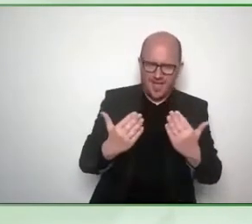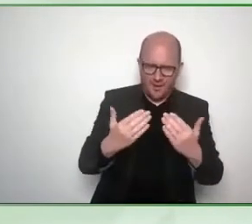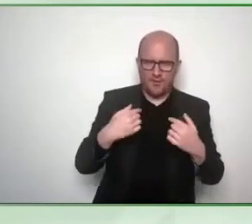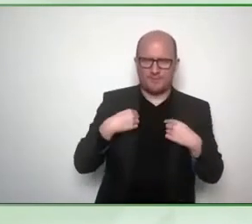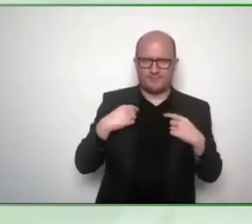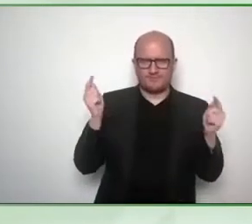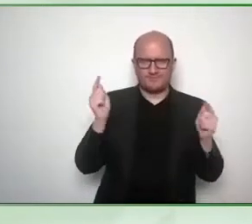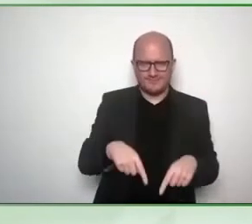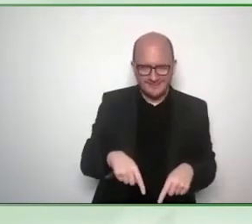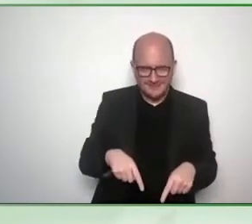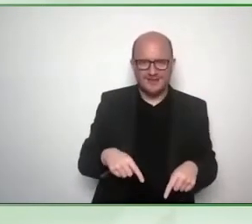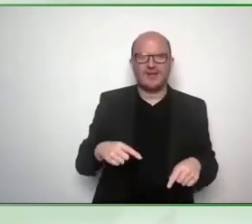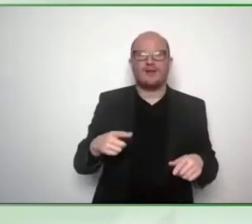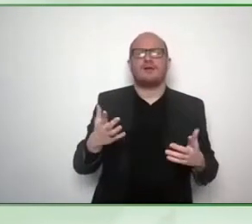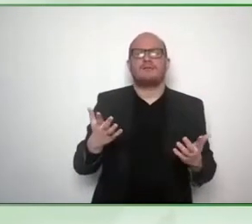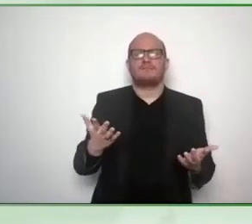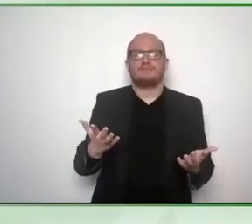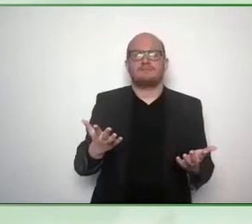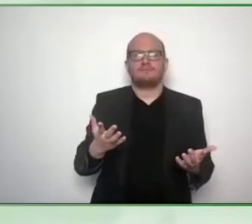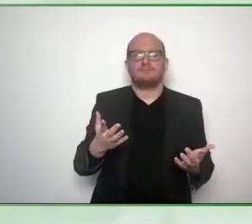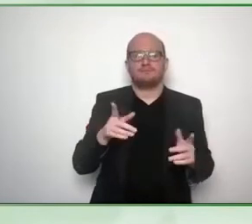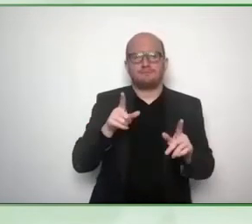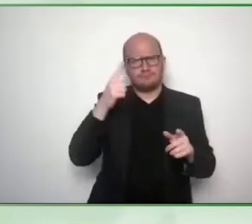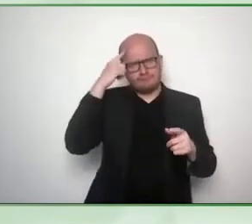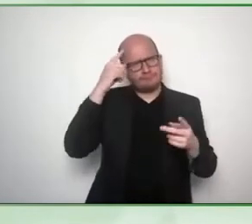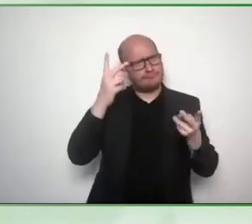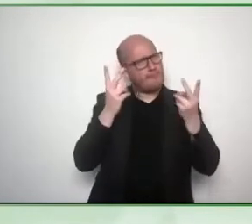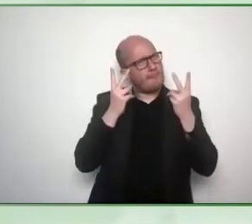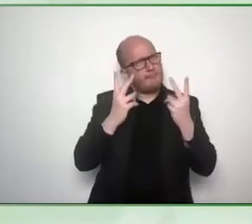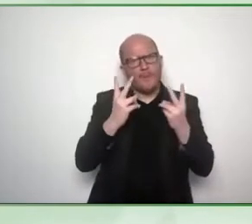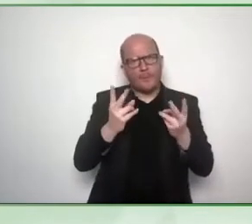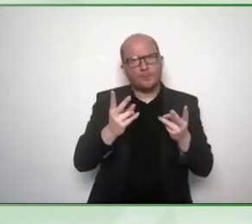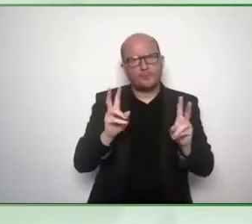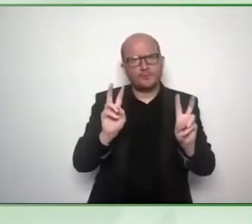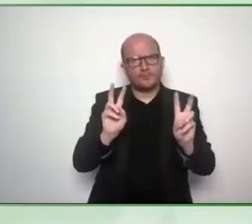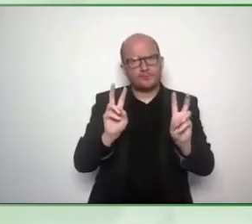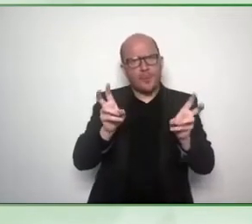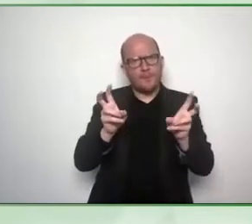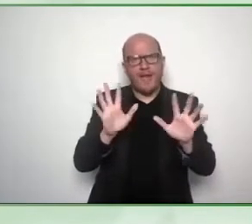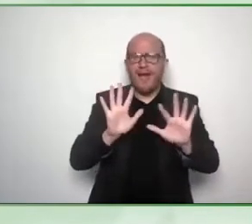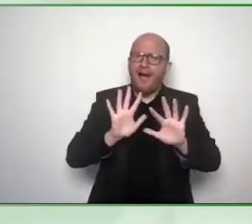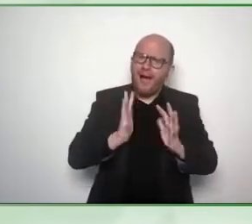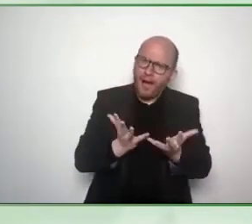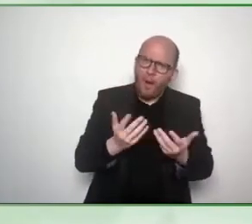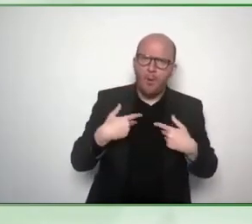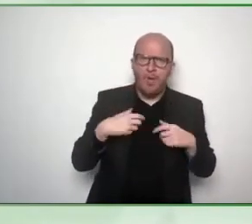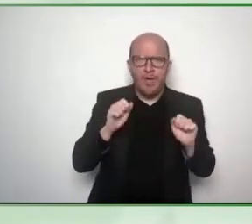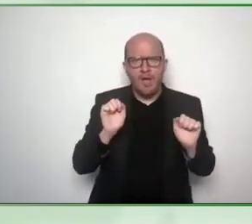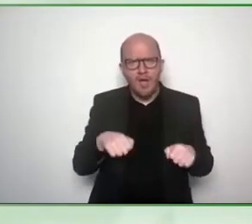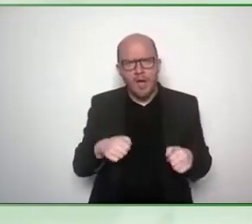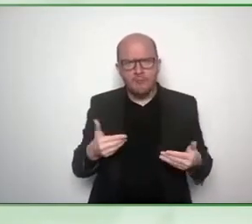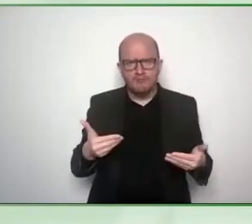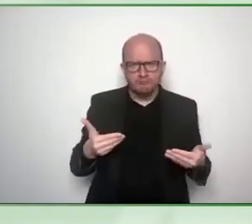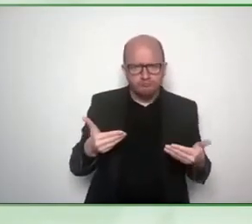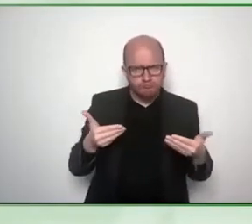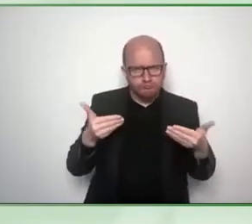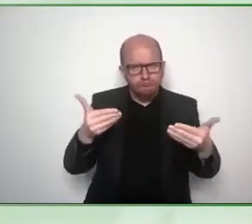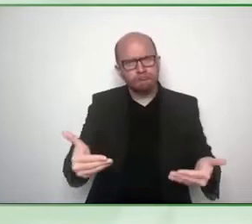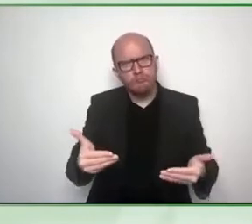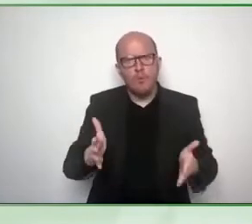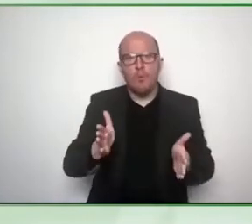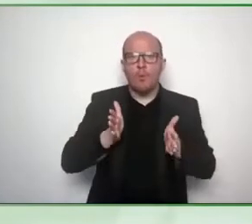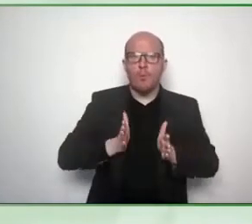really really really critical important topic for moving the agenda forward when it comes to human rights and certainly with disability rights